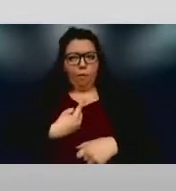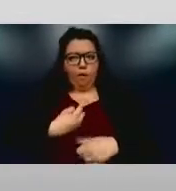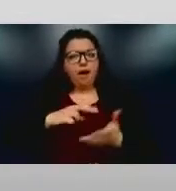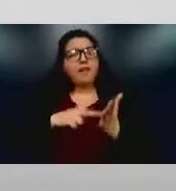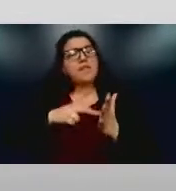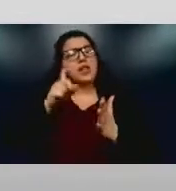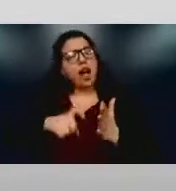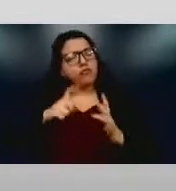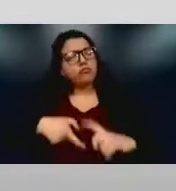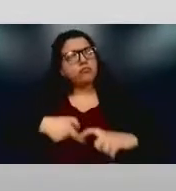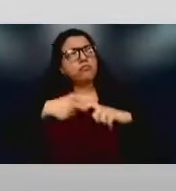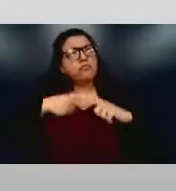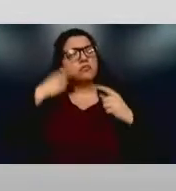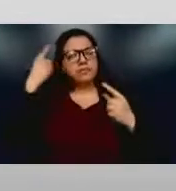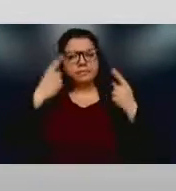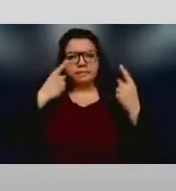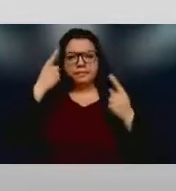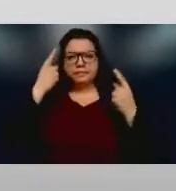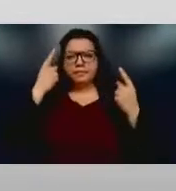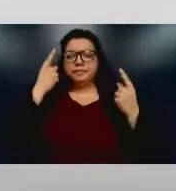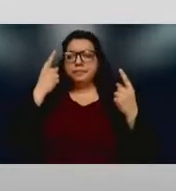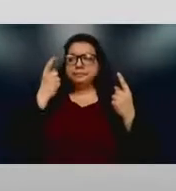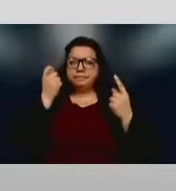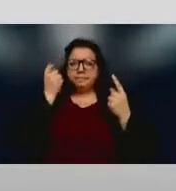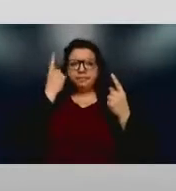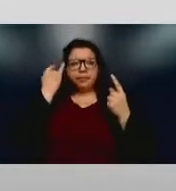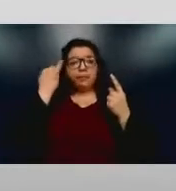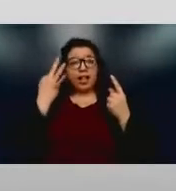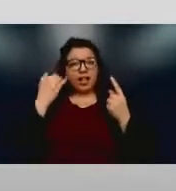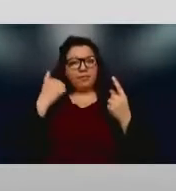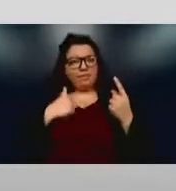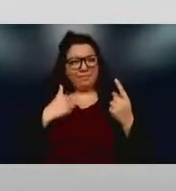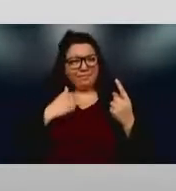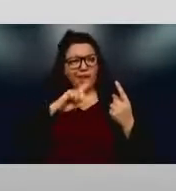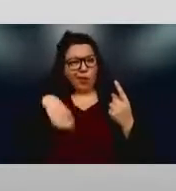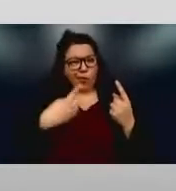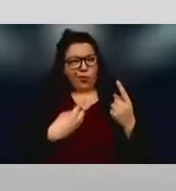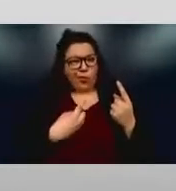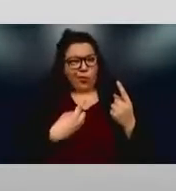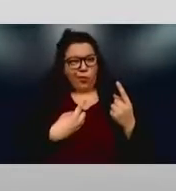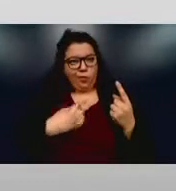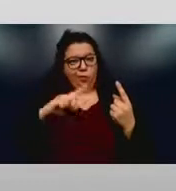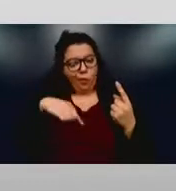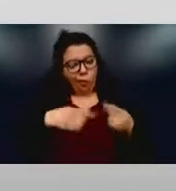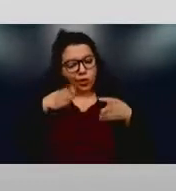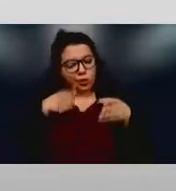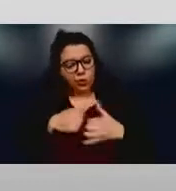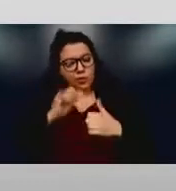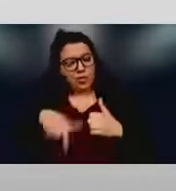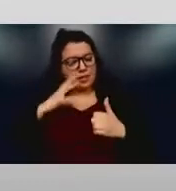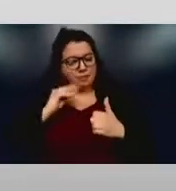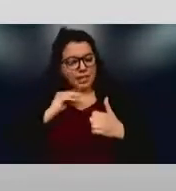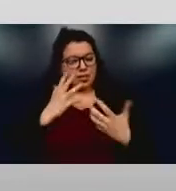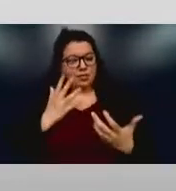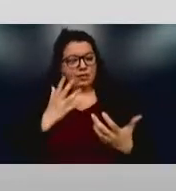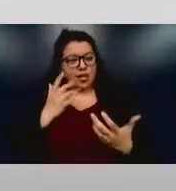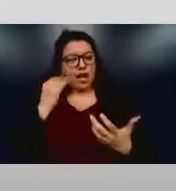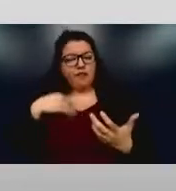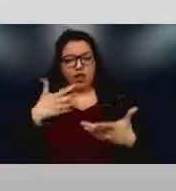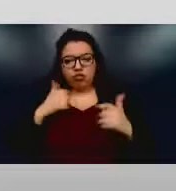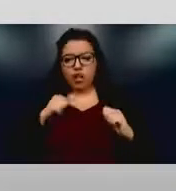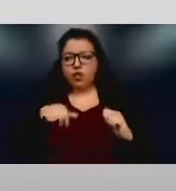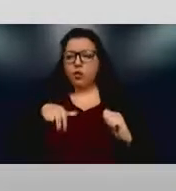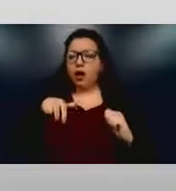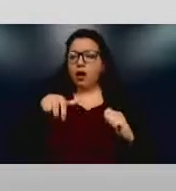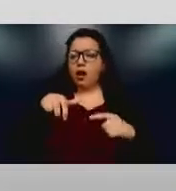feel like if I was that only person in the room? What would it feel like trying to navigate these different ways? And there's